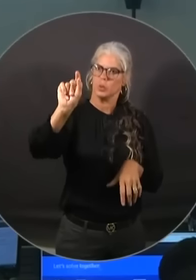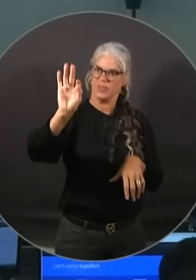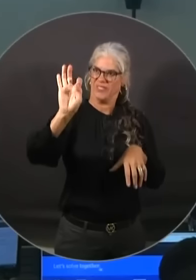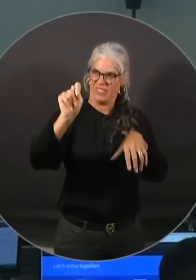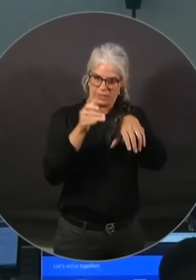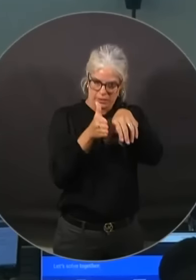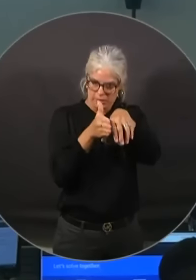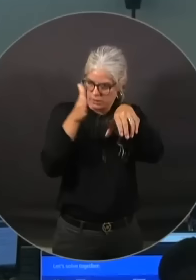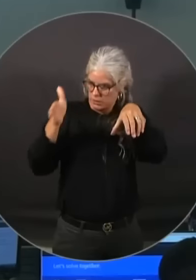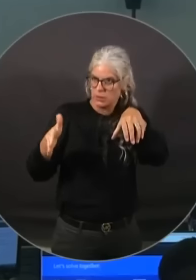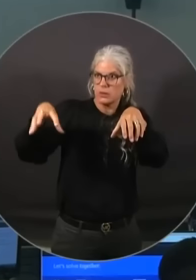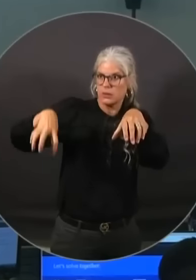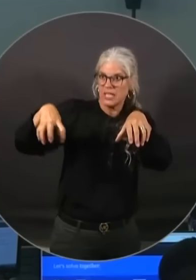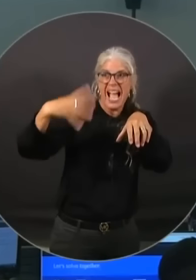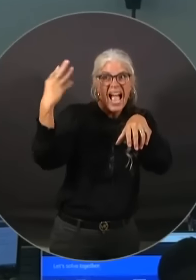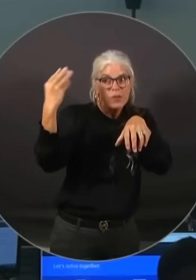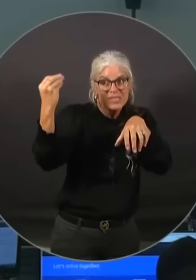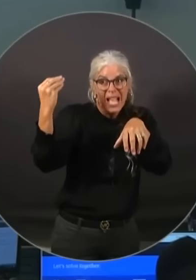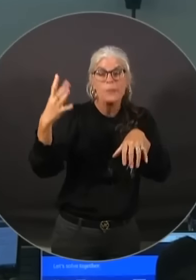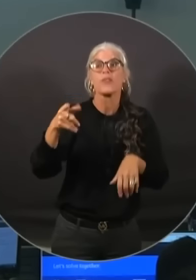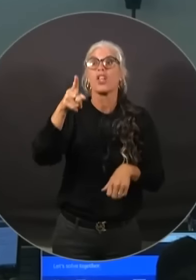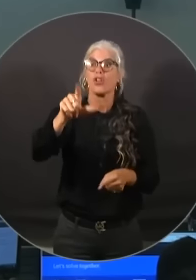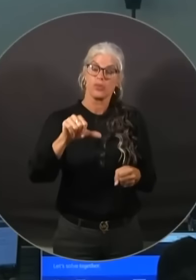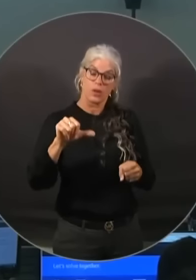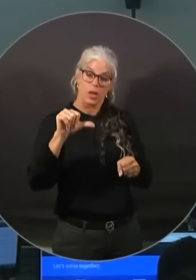refilling a generator.